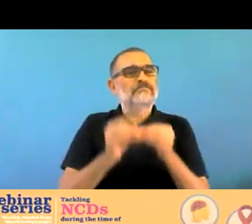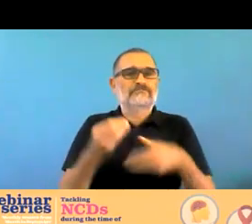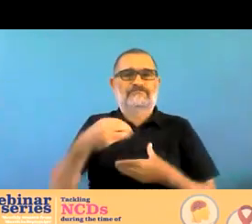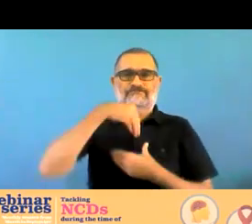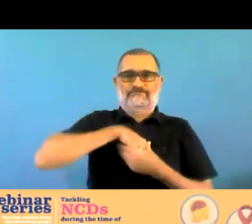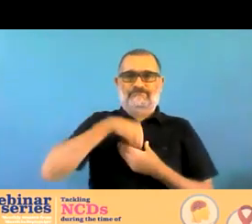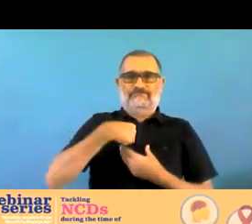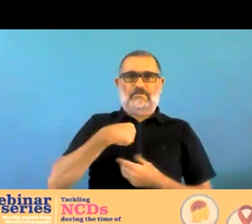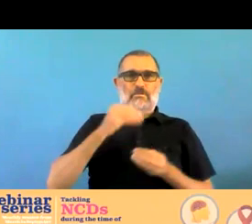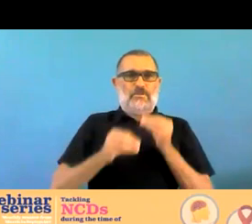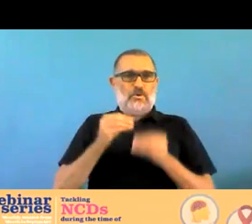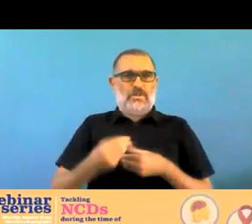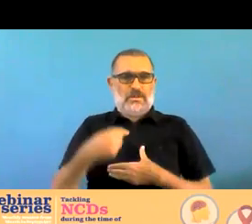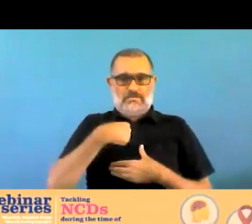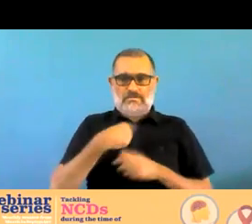distancing